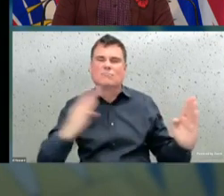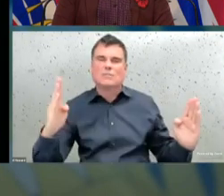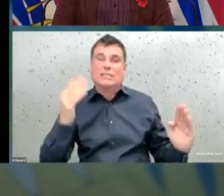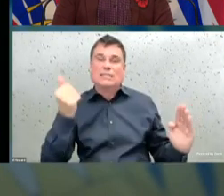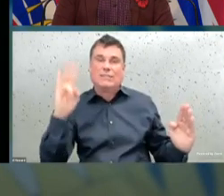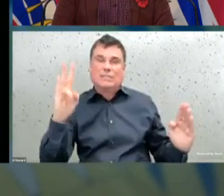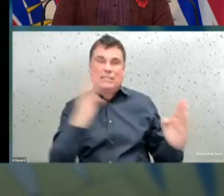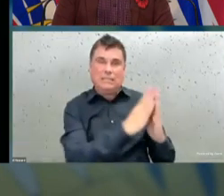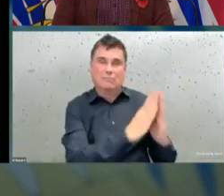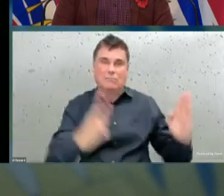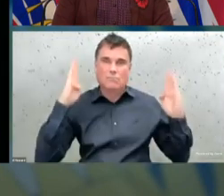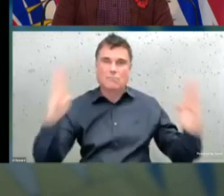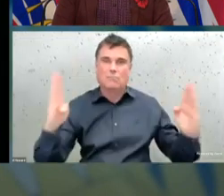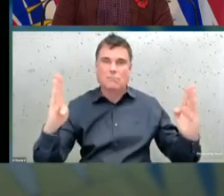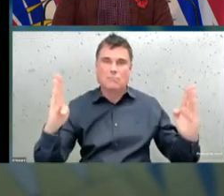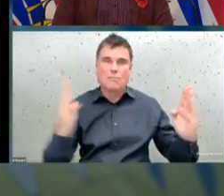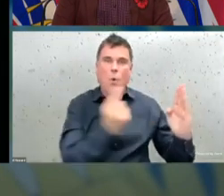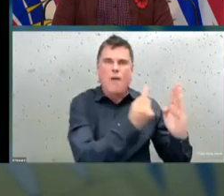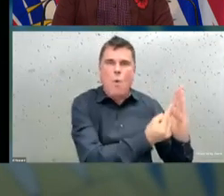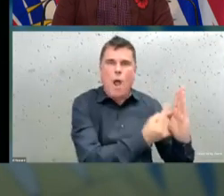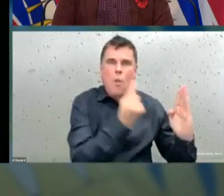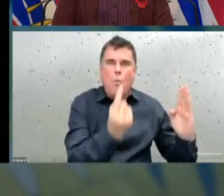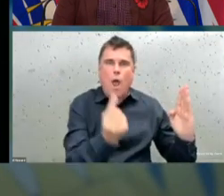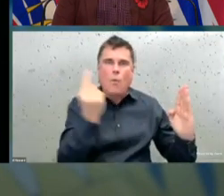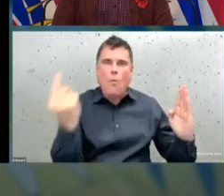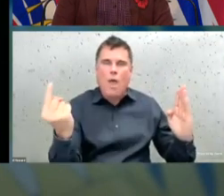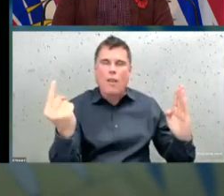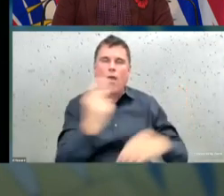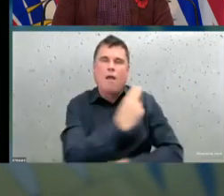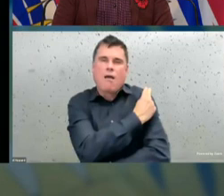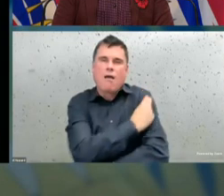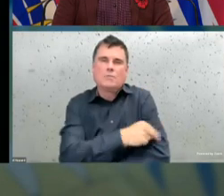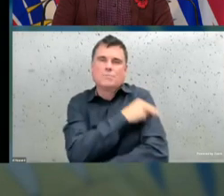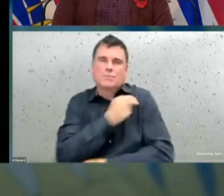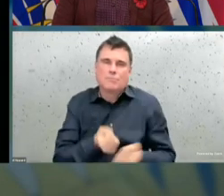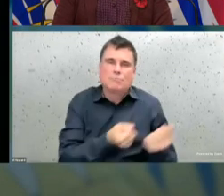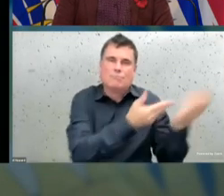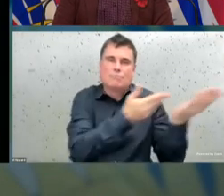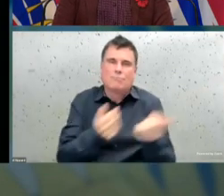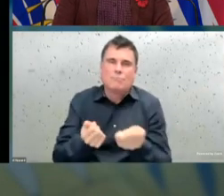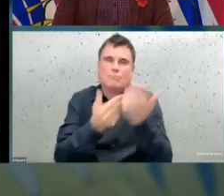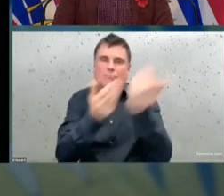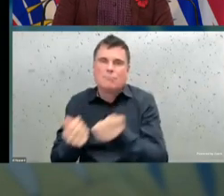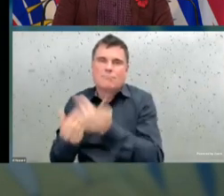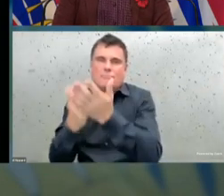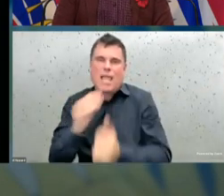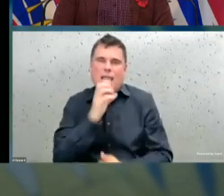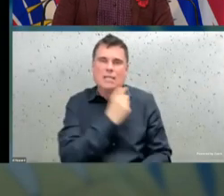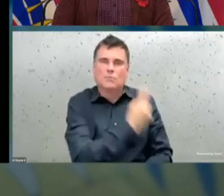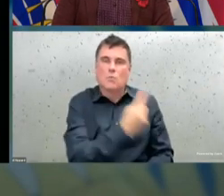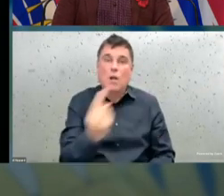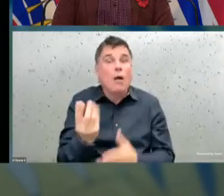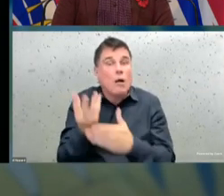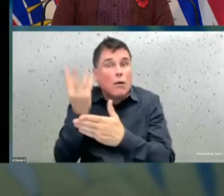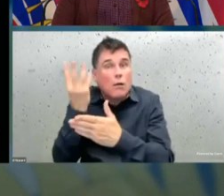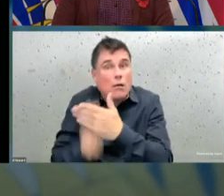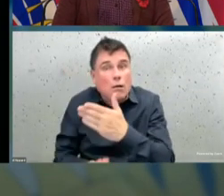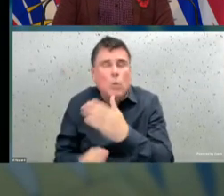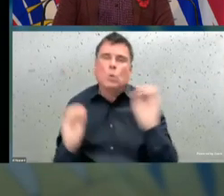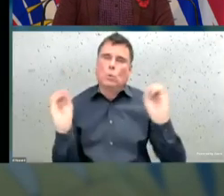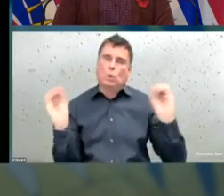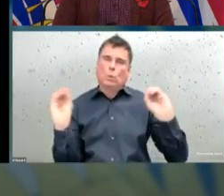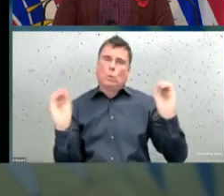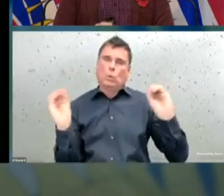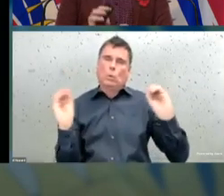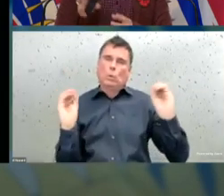We've had no additional deaths in any of these ages, which is good news for all of us. If we